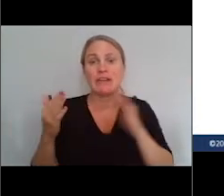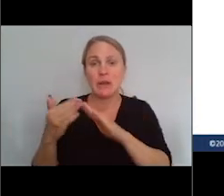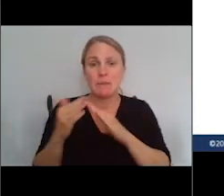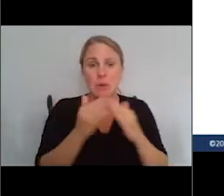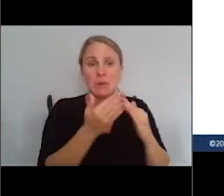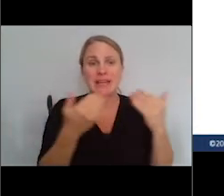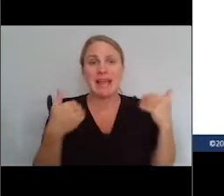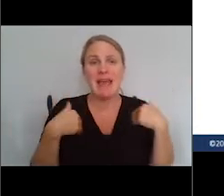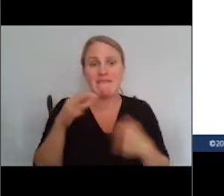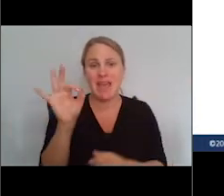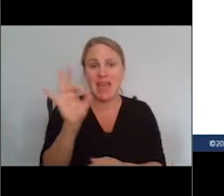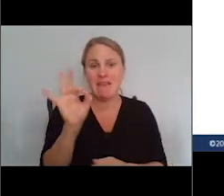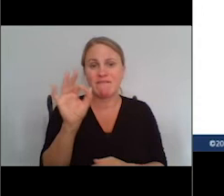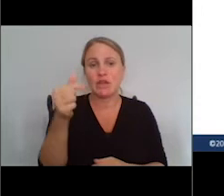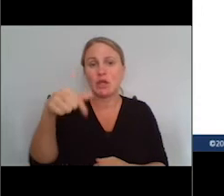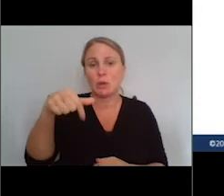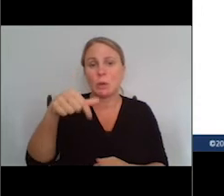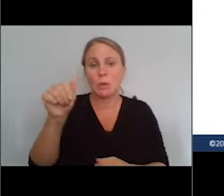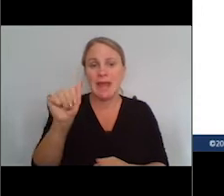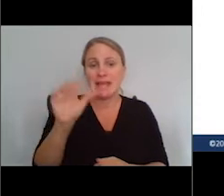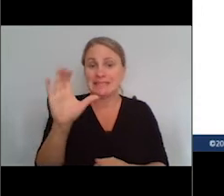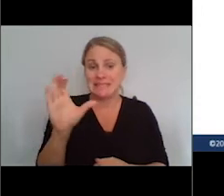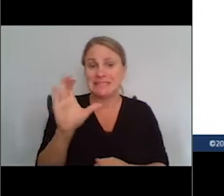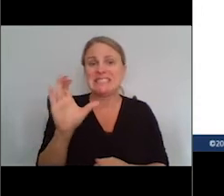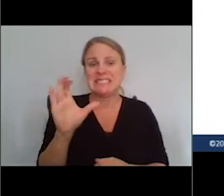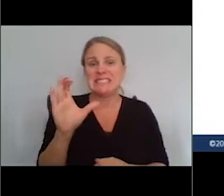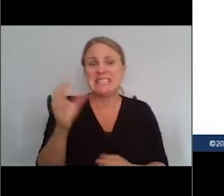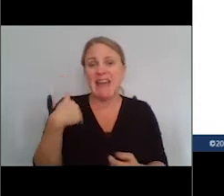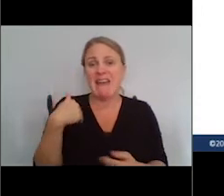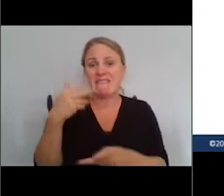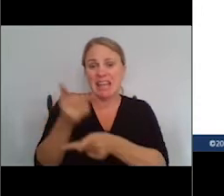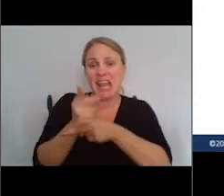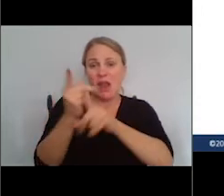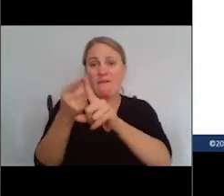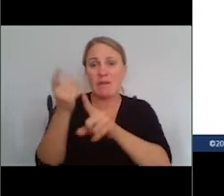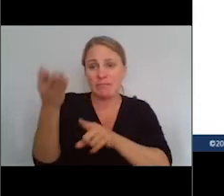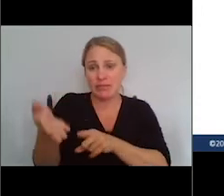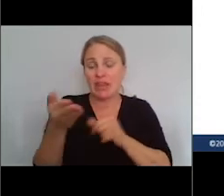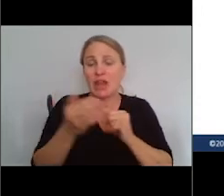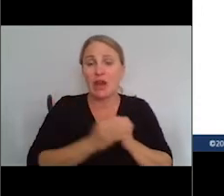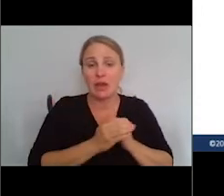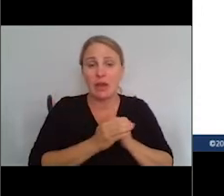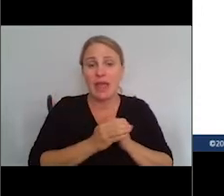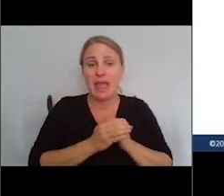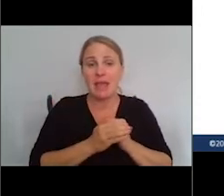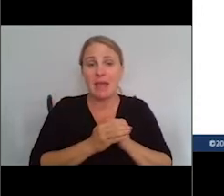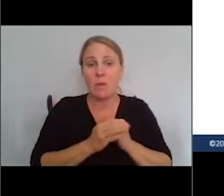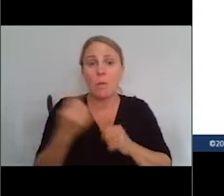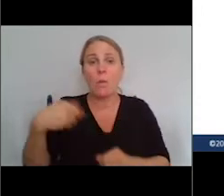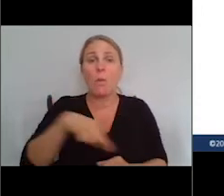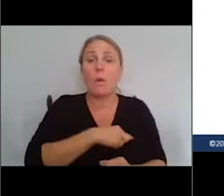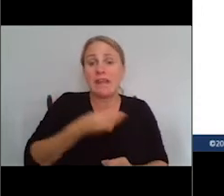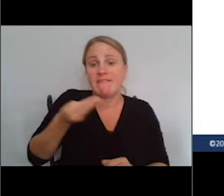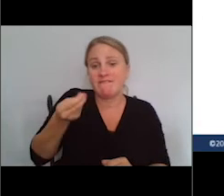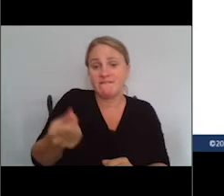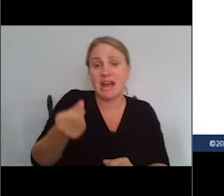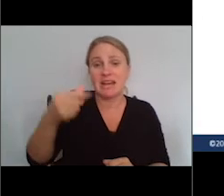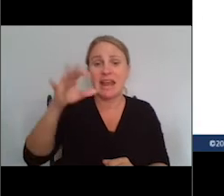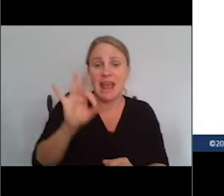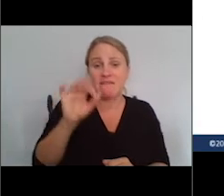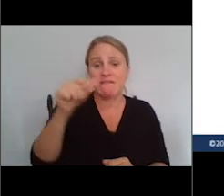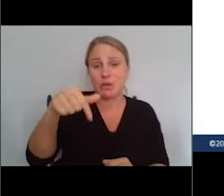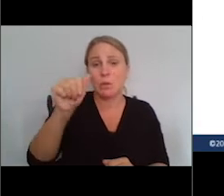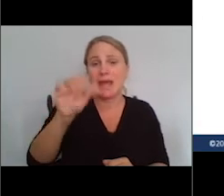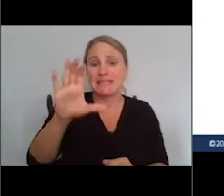FQHCs or community health centers. So, part of the policy is to provide funding for FQHCs or community health centers